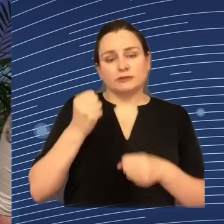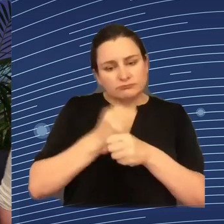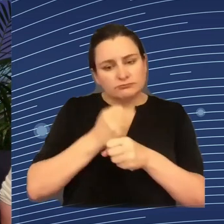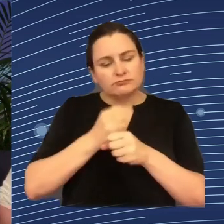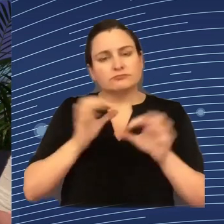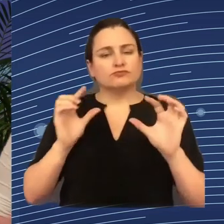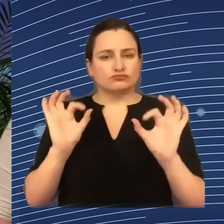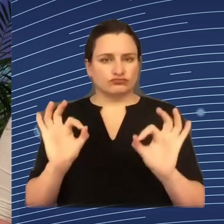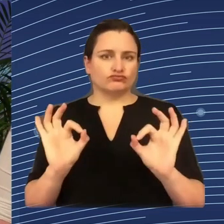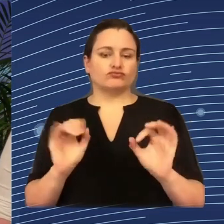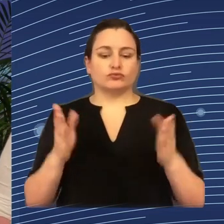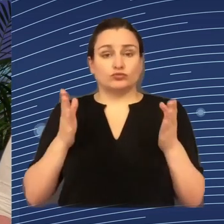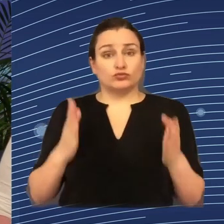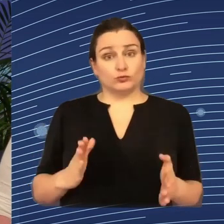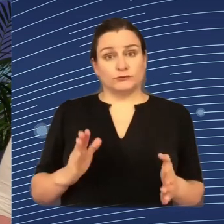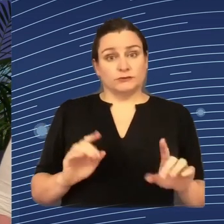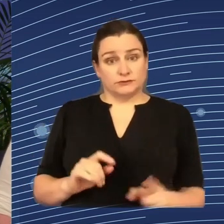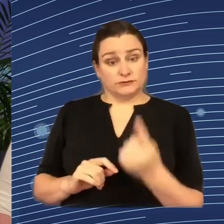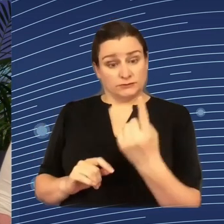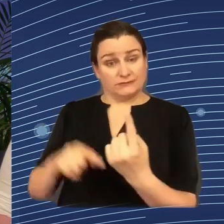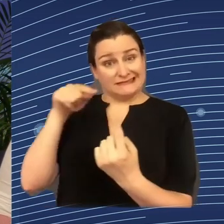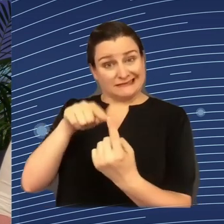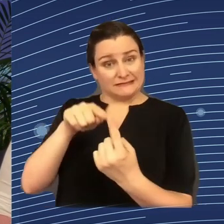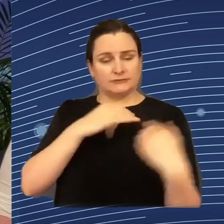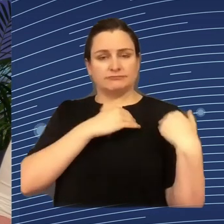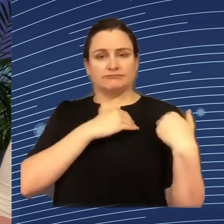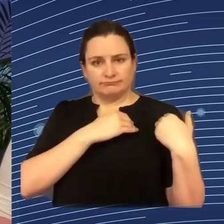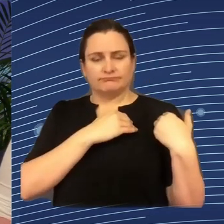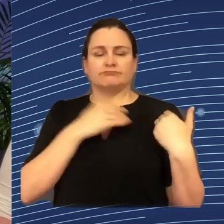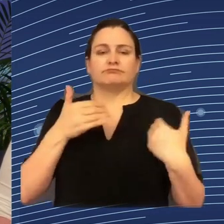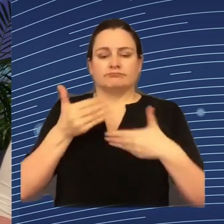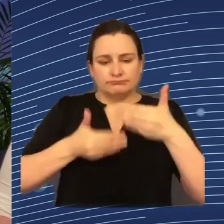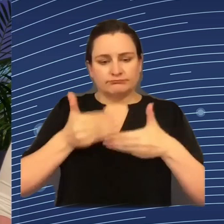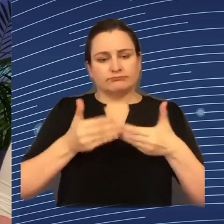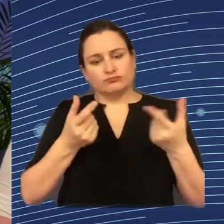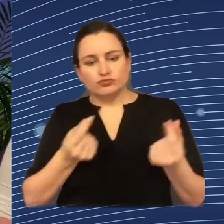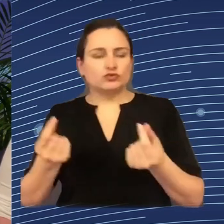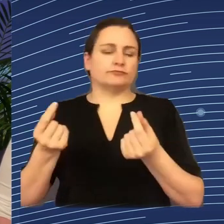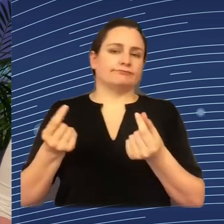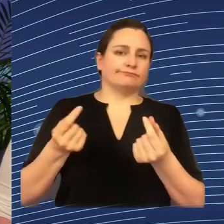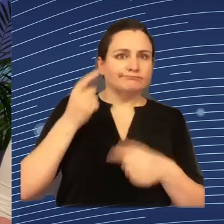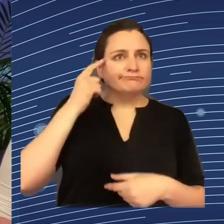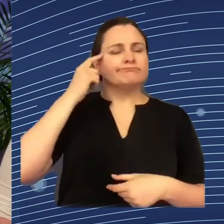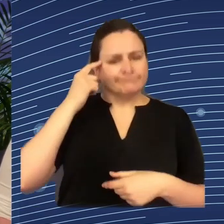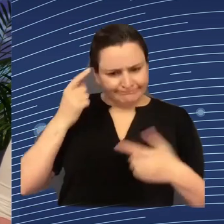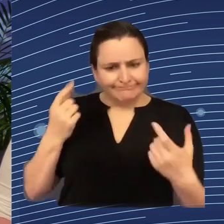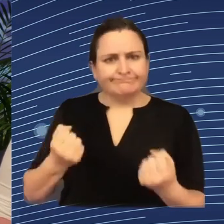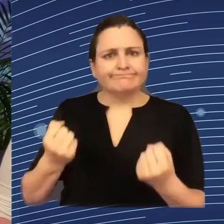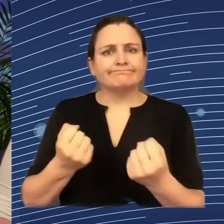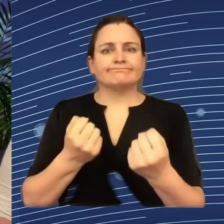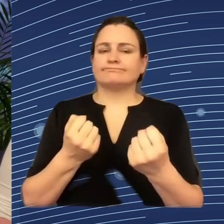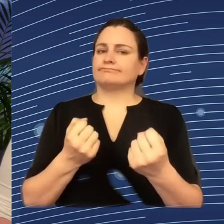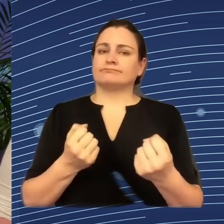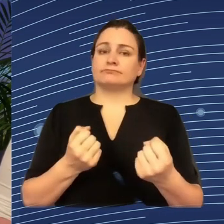should be here to be able to take the final decisions and to be able to control. We hear you loud and clear. And